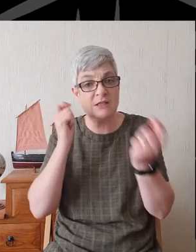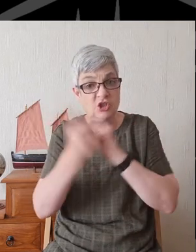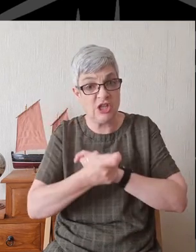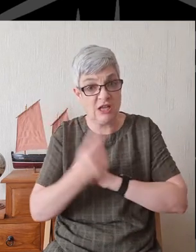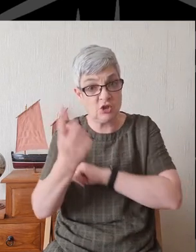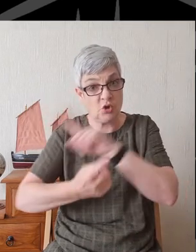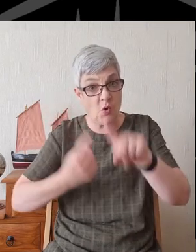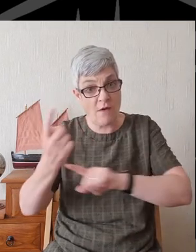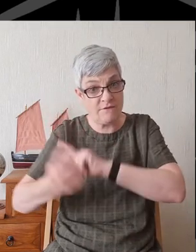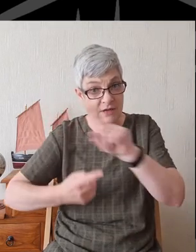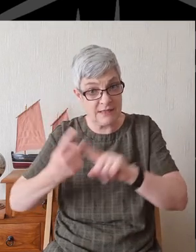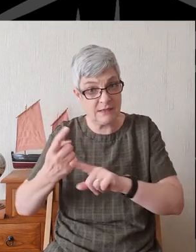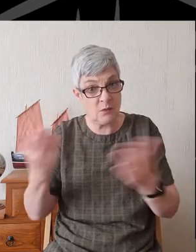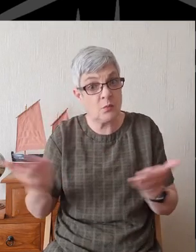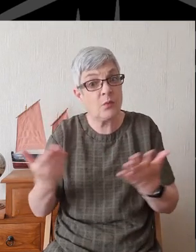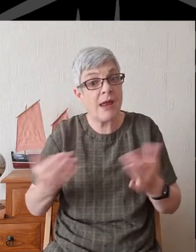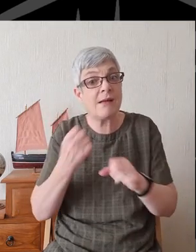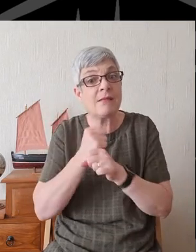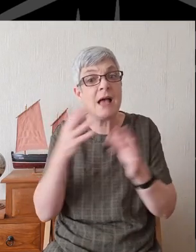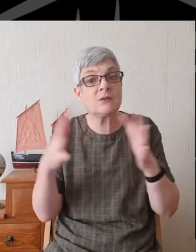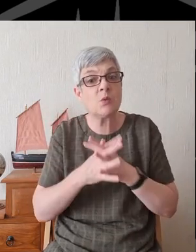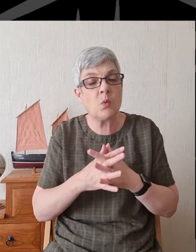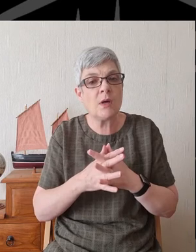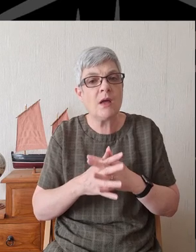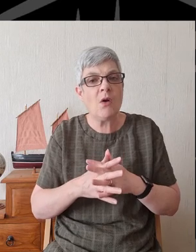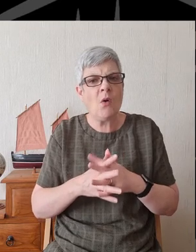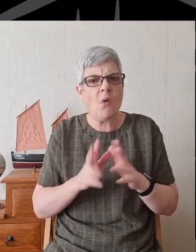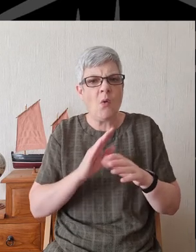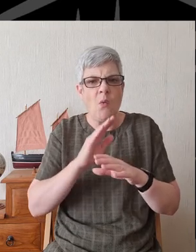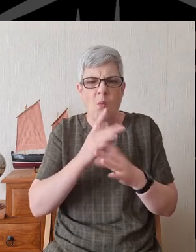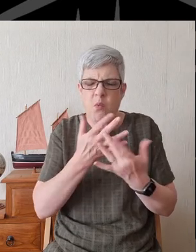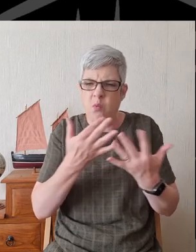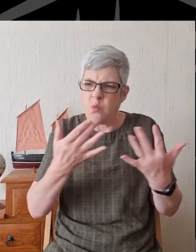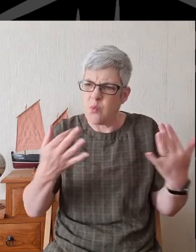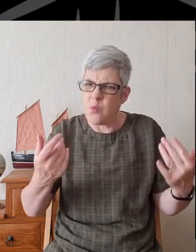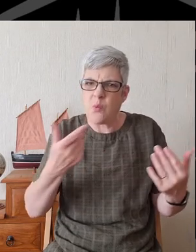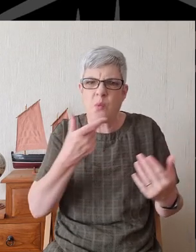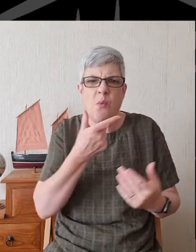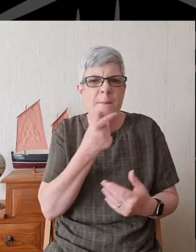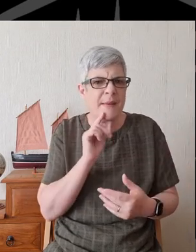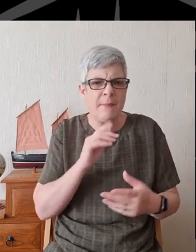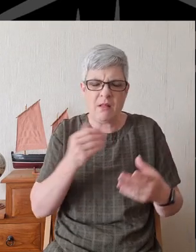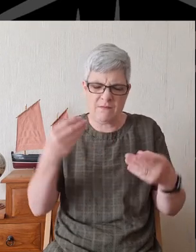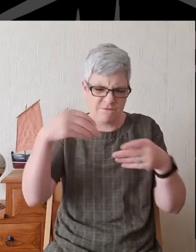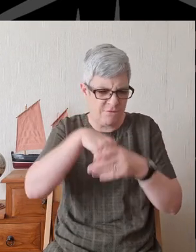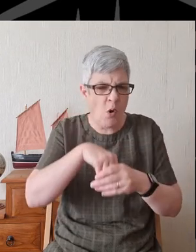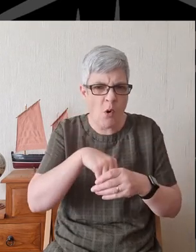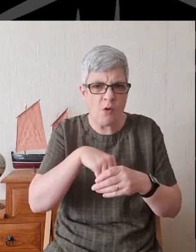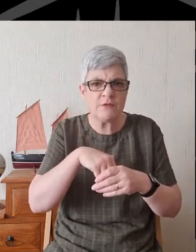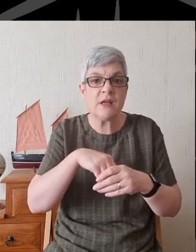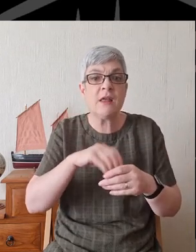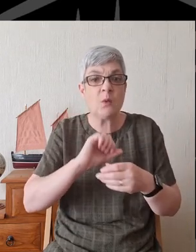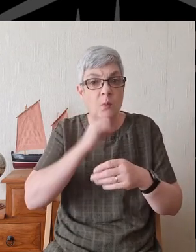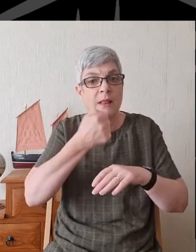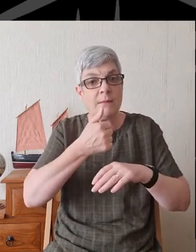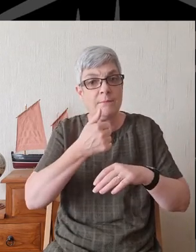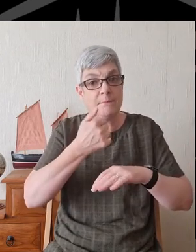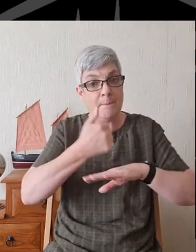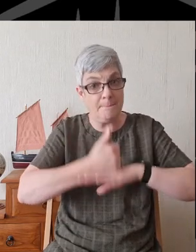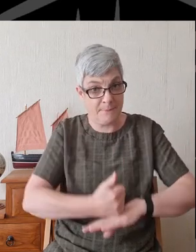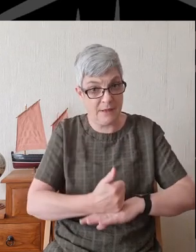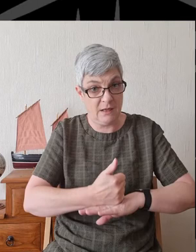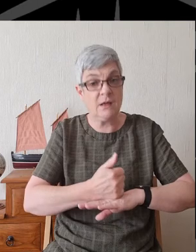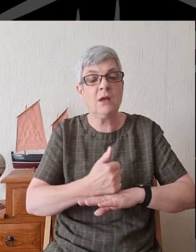,000 delegates Will take part In discussions That will build On the Paris Climate Agreement Of